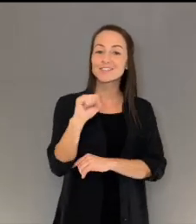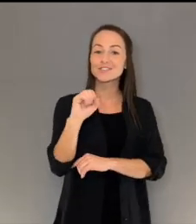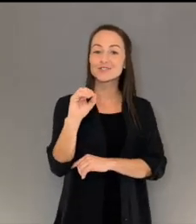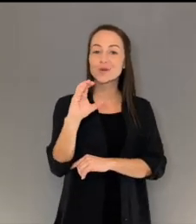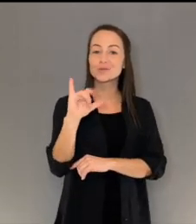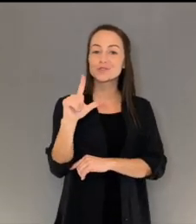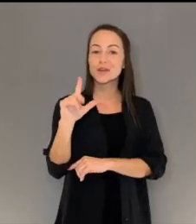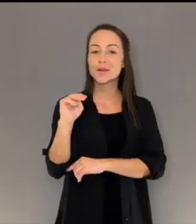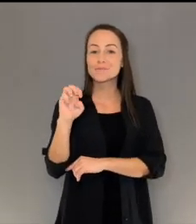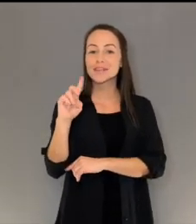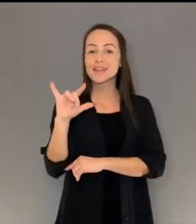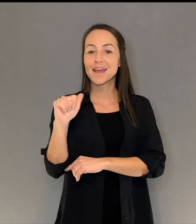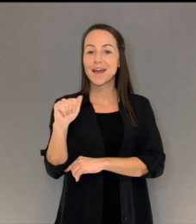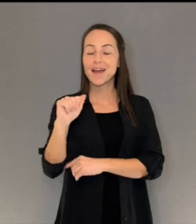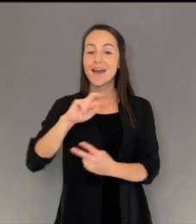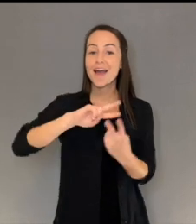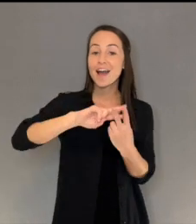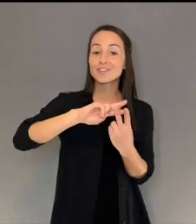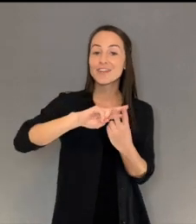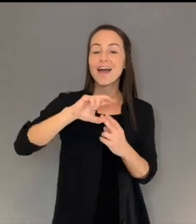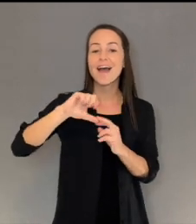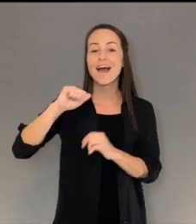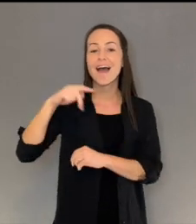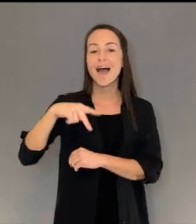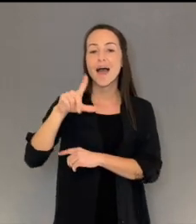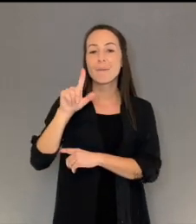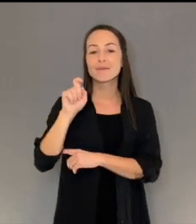Hashtag Appleton Museum at Home